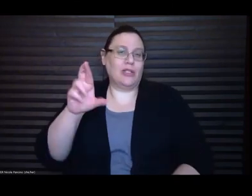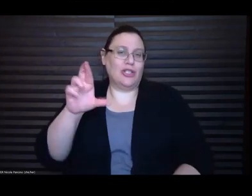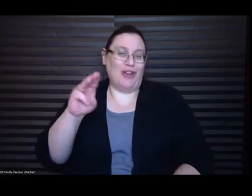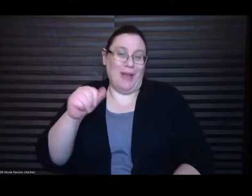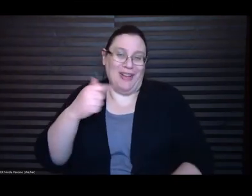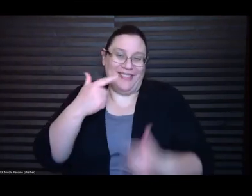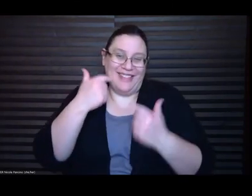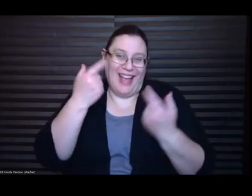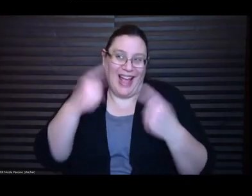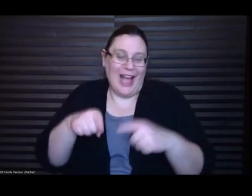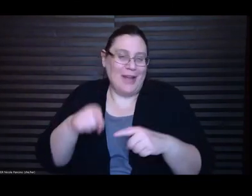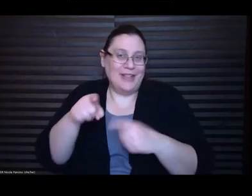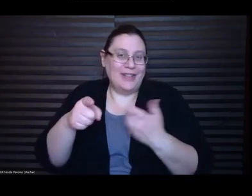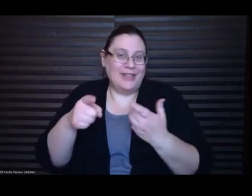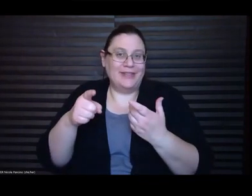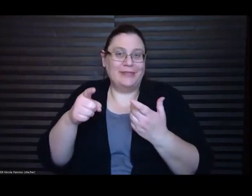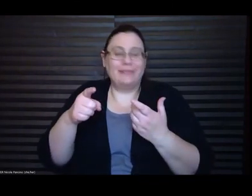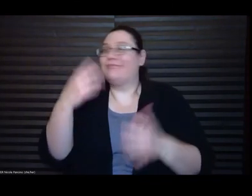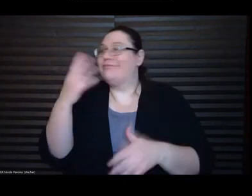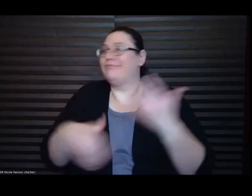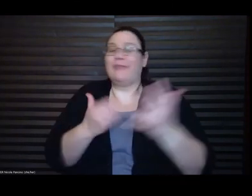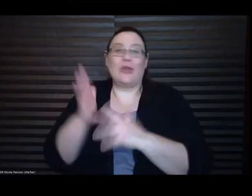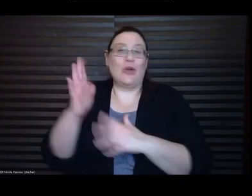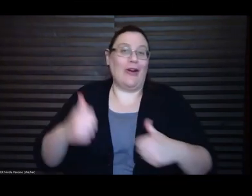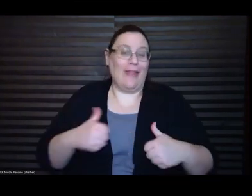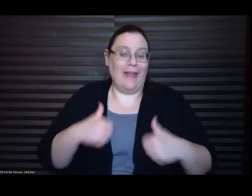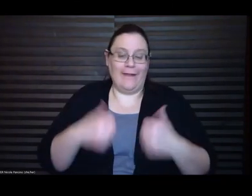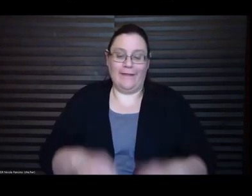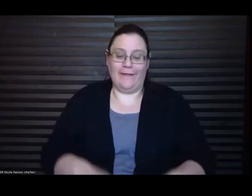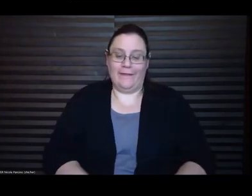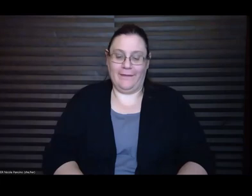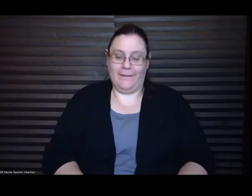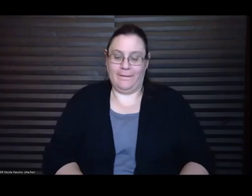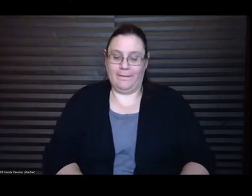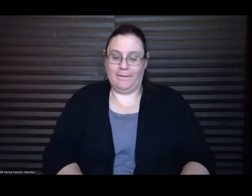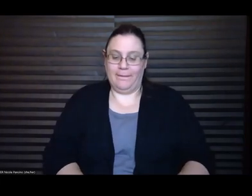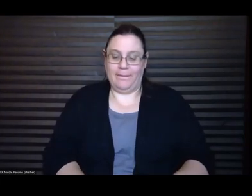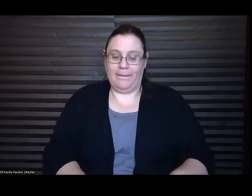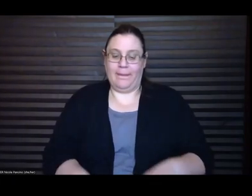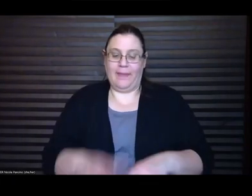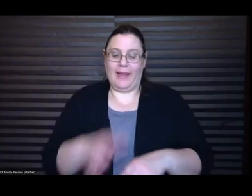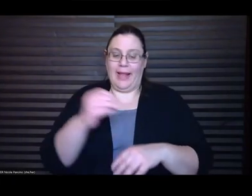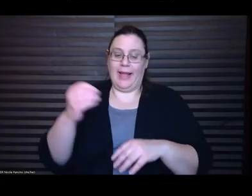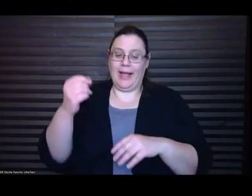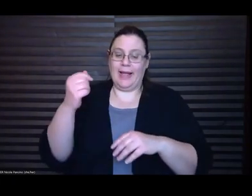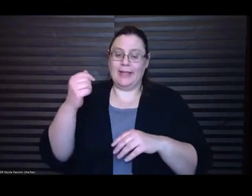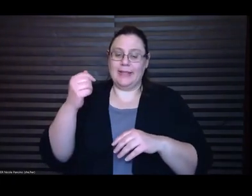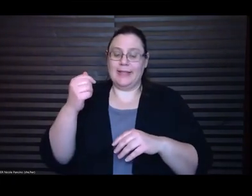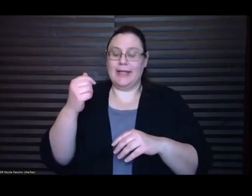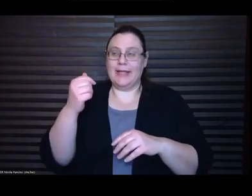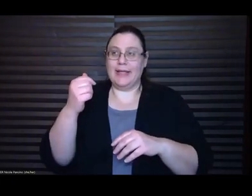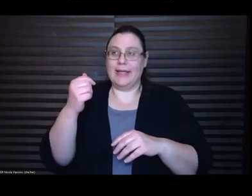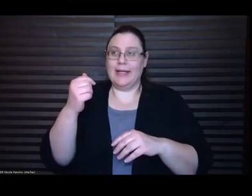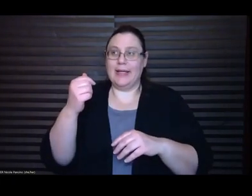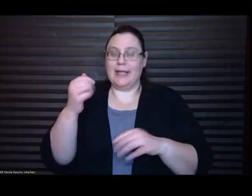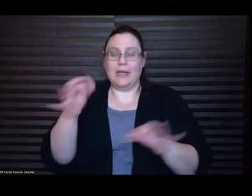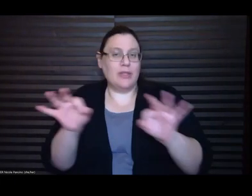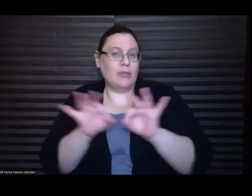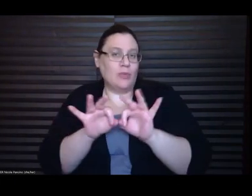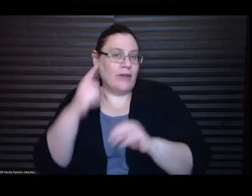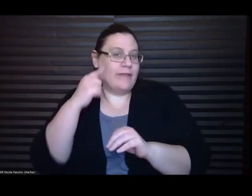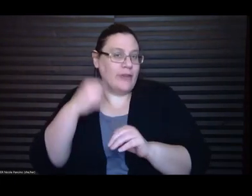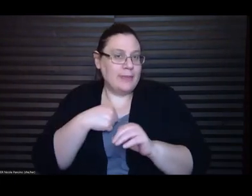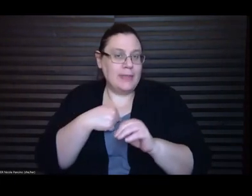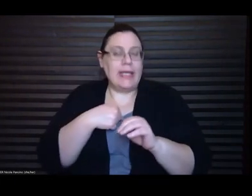I, it was important for me to put those two things side by side that they be both,